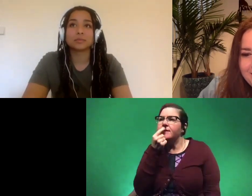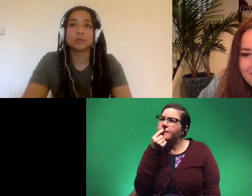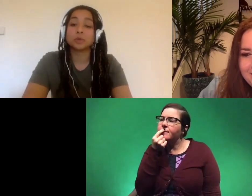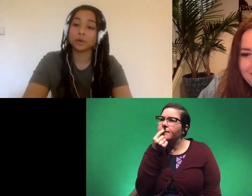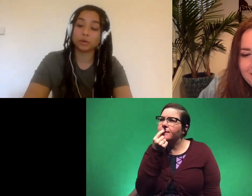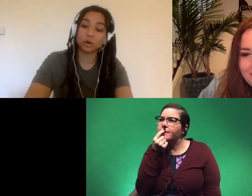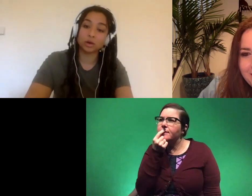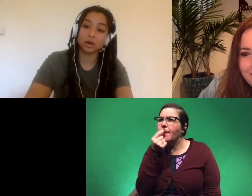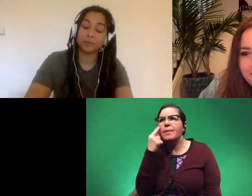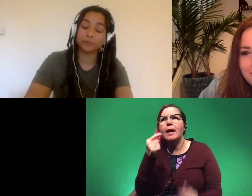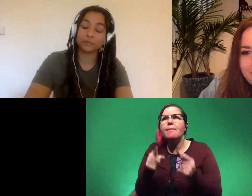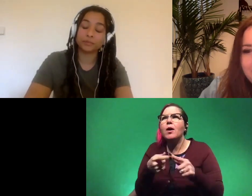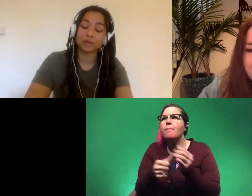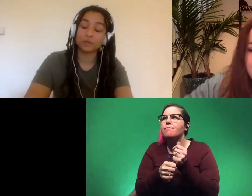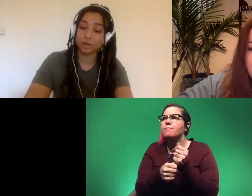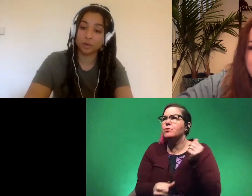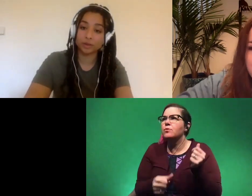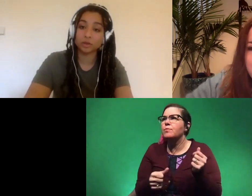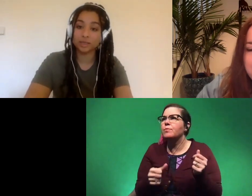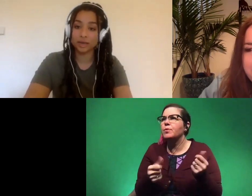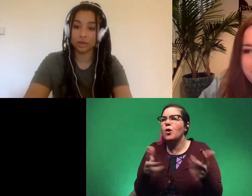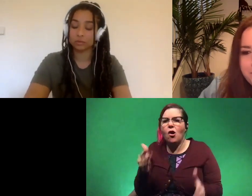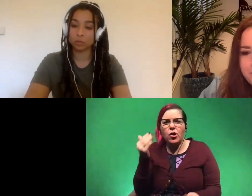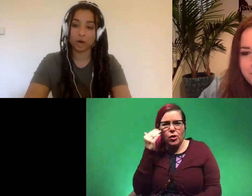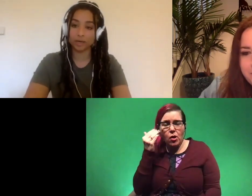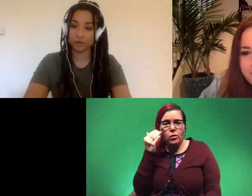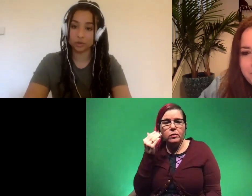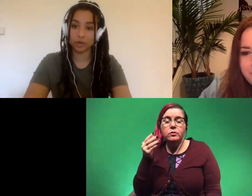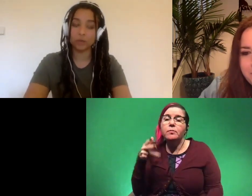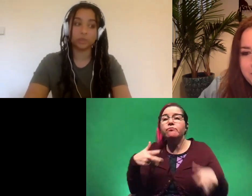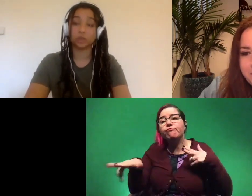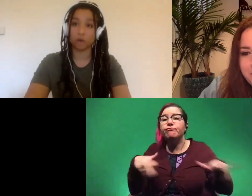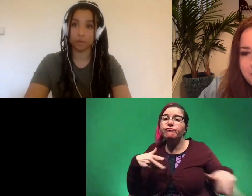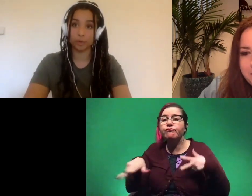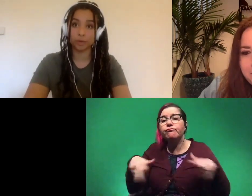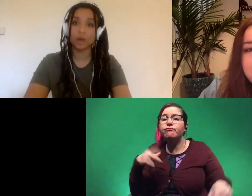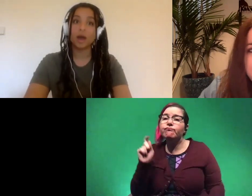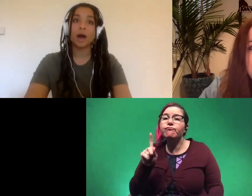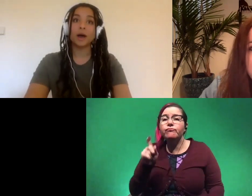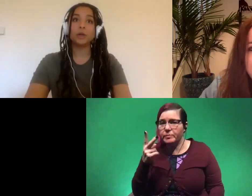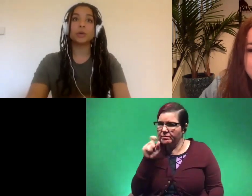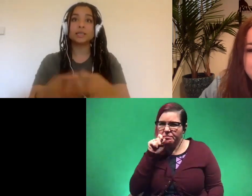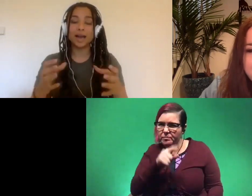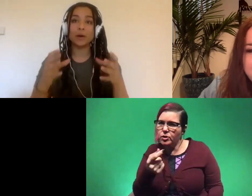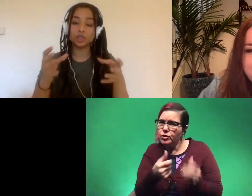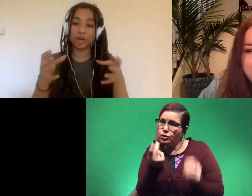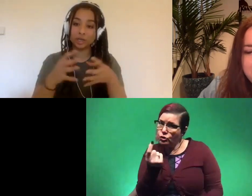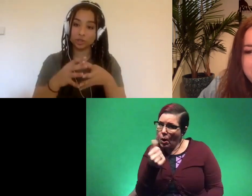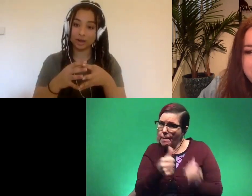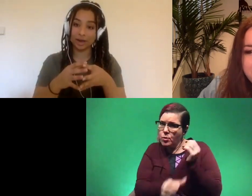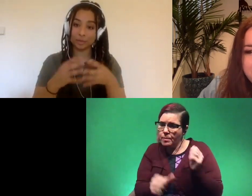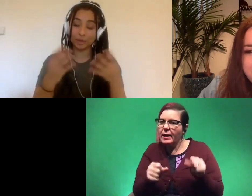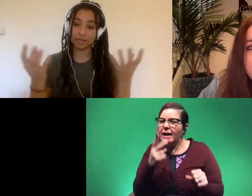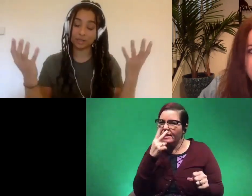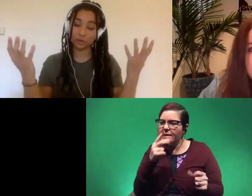poop that we're more um familiar with so like say you're walking down the street and you see dog poop you can see how it changes